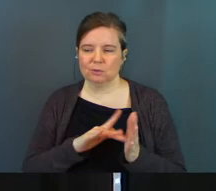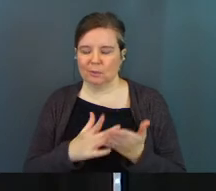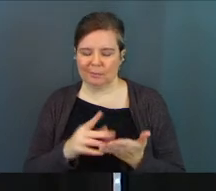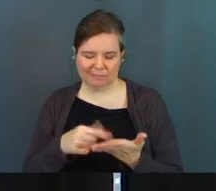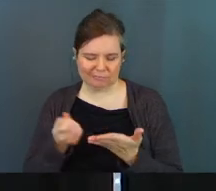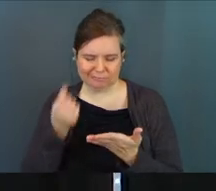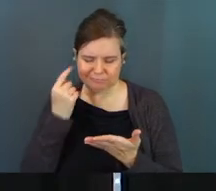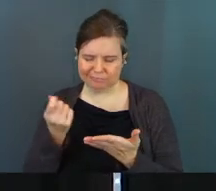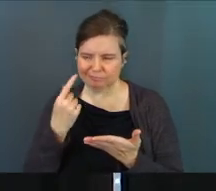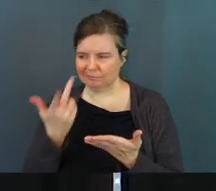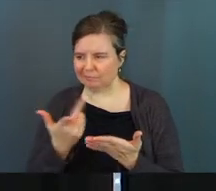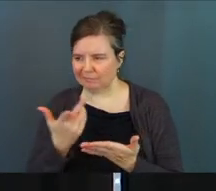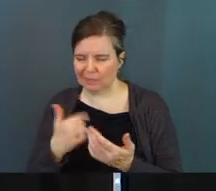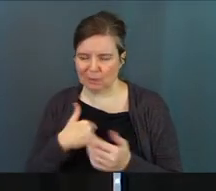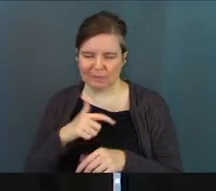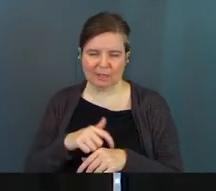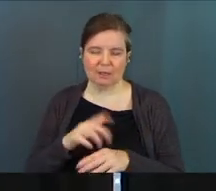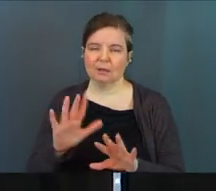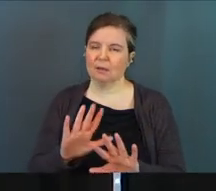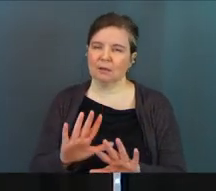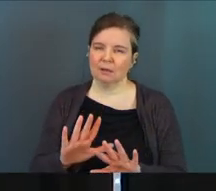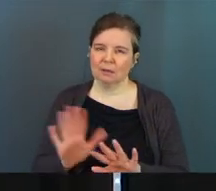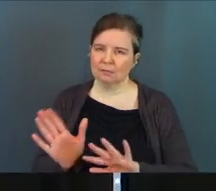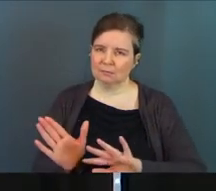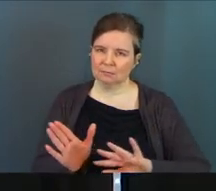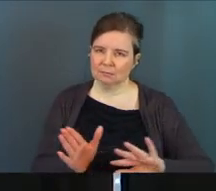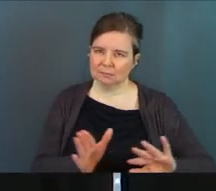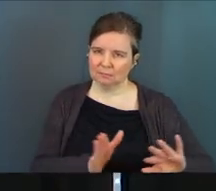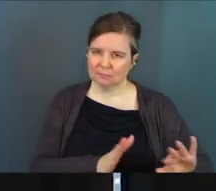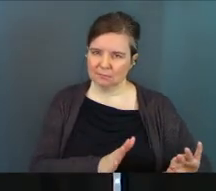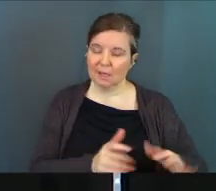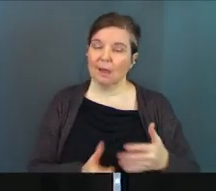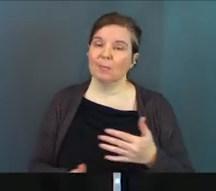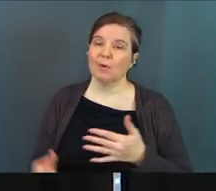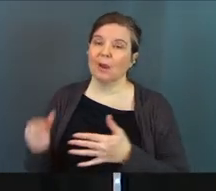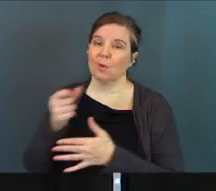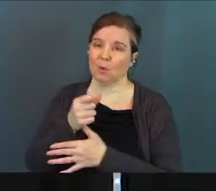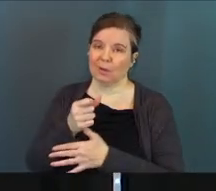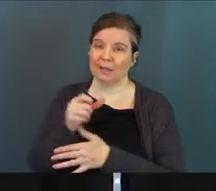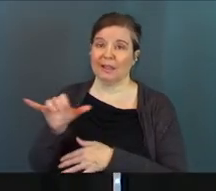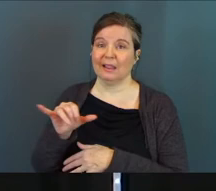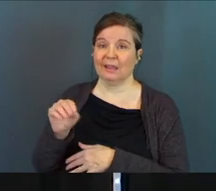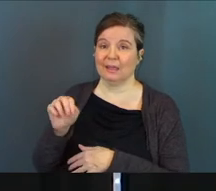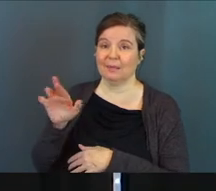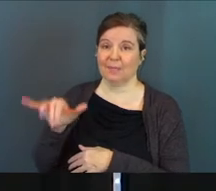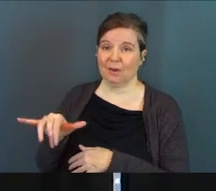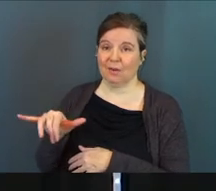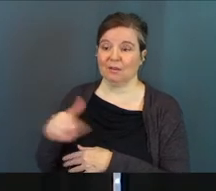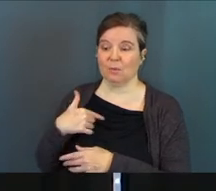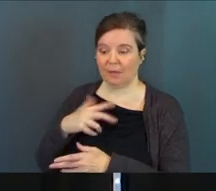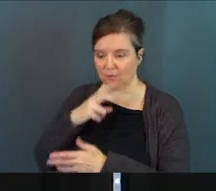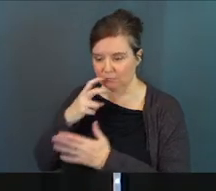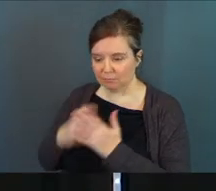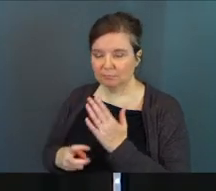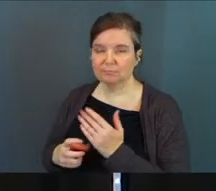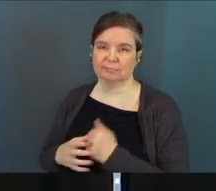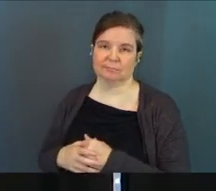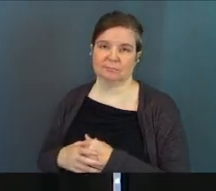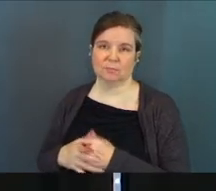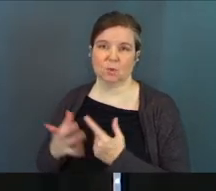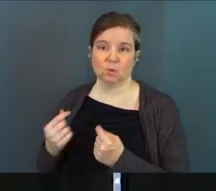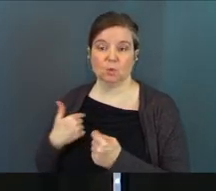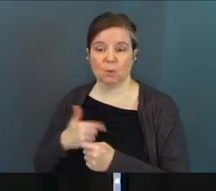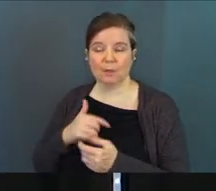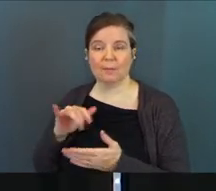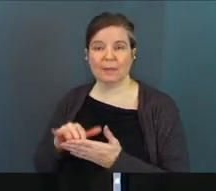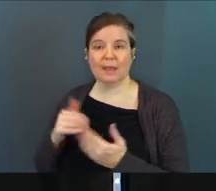the Scripture. I don't have enough time on my plate to dig into God's Word. It's like, no, no, no, no. Priority, like Mary. We've got to get in there. We've got